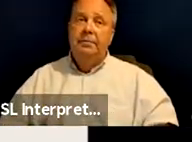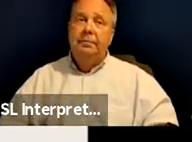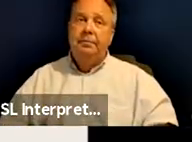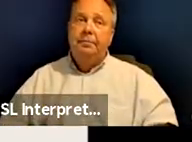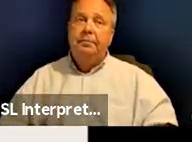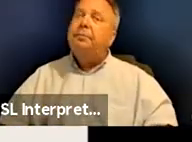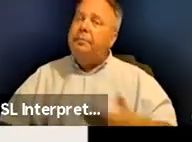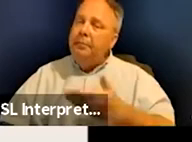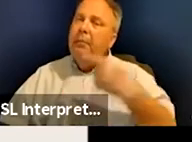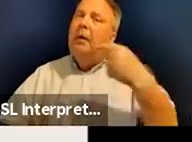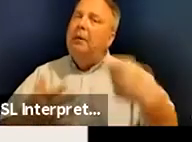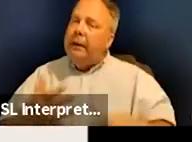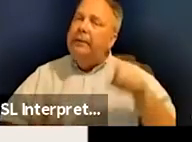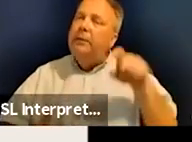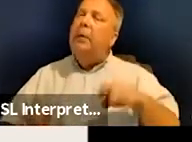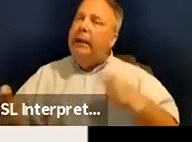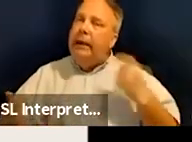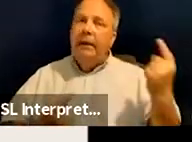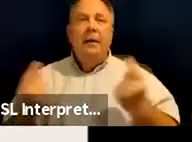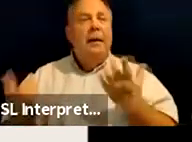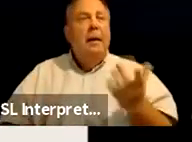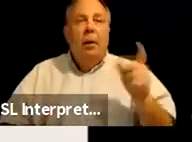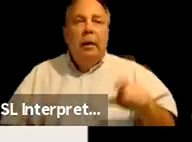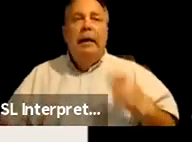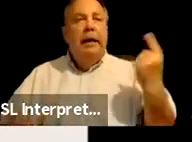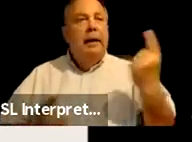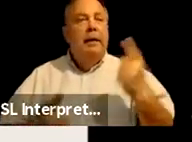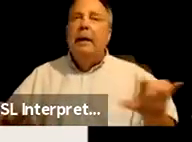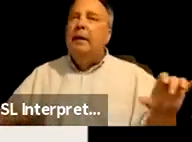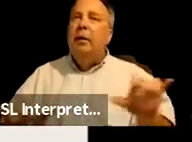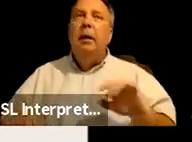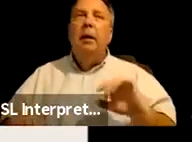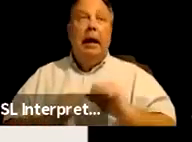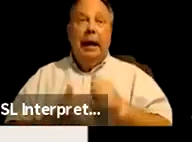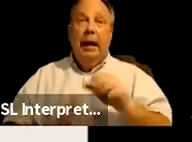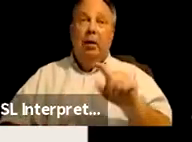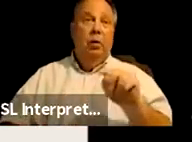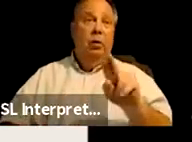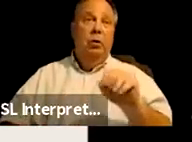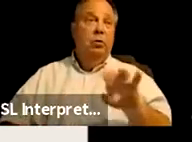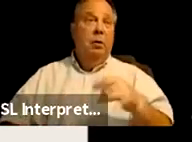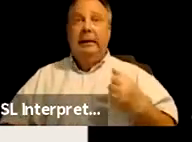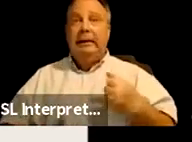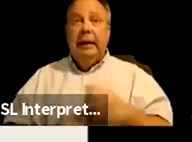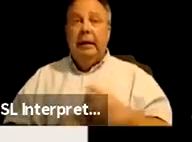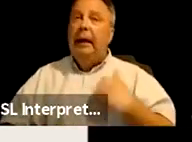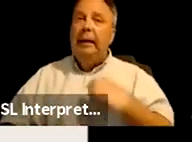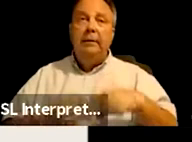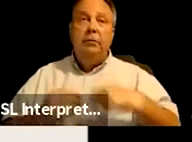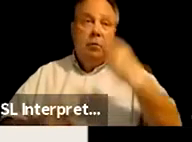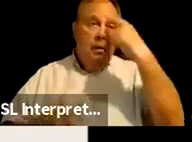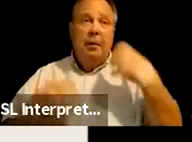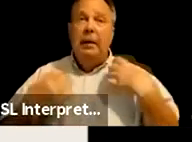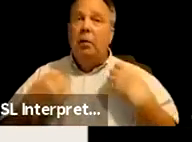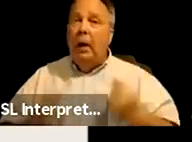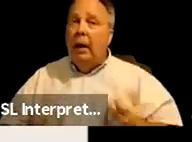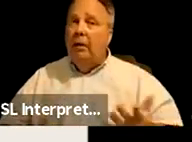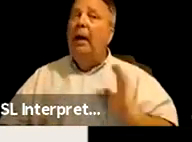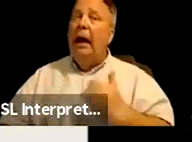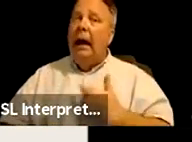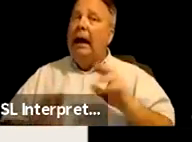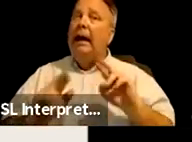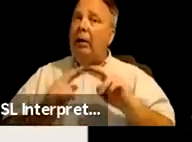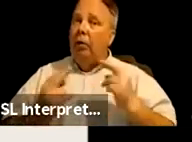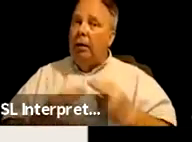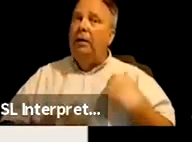so these are things we need to think about and we need to think as well about how trauma is impacting us in terms of our mental health and our relatives